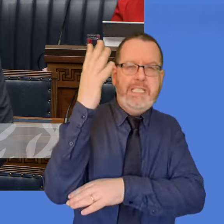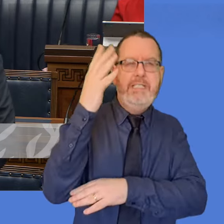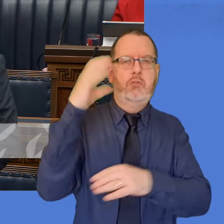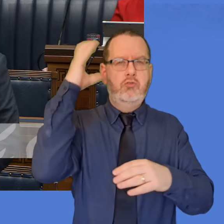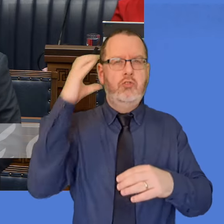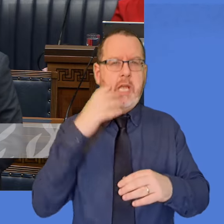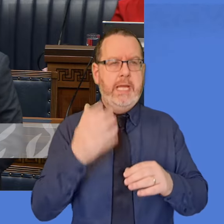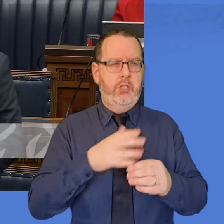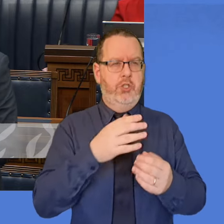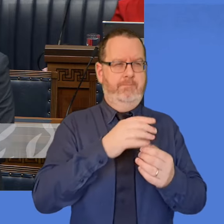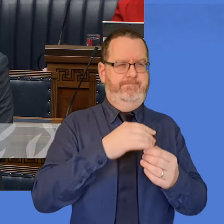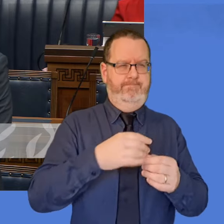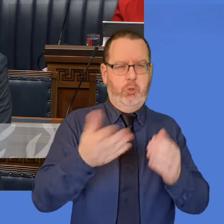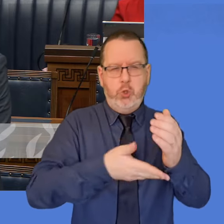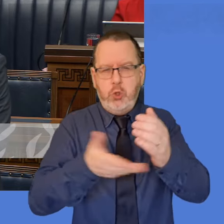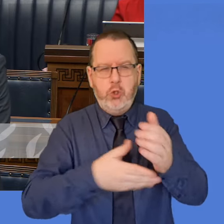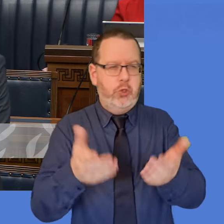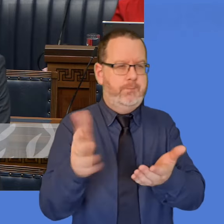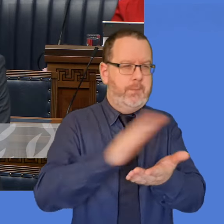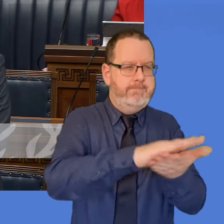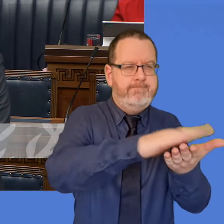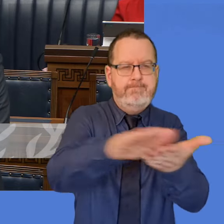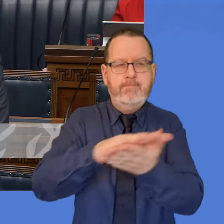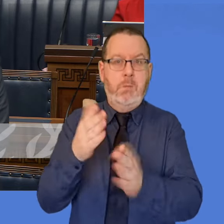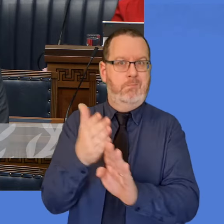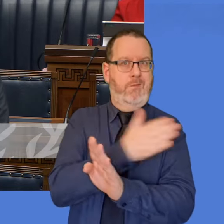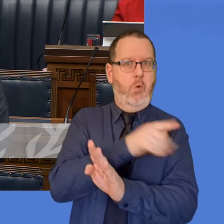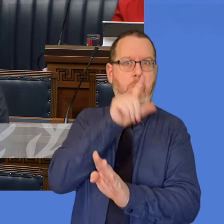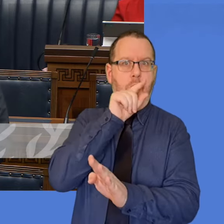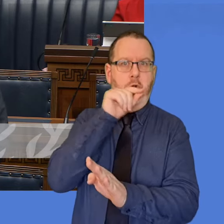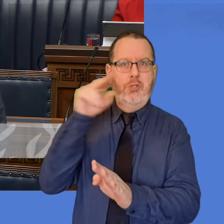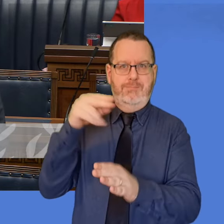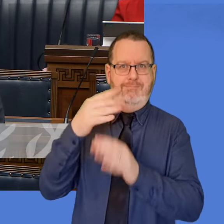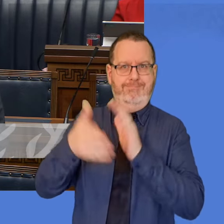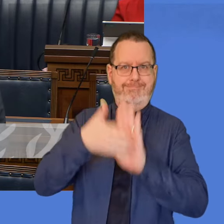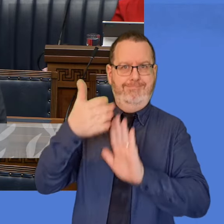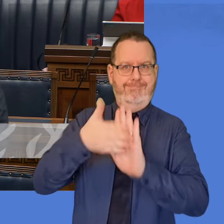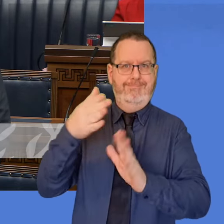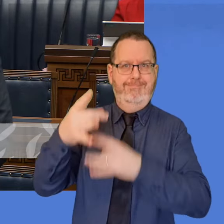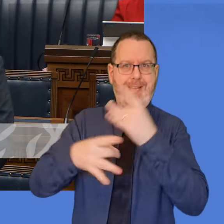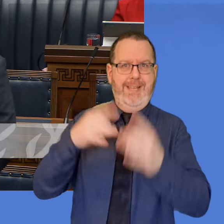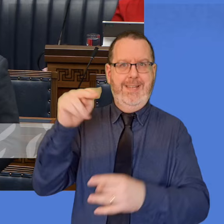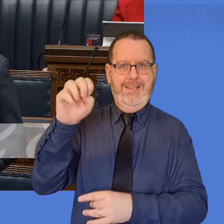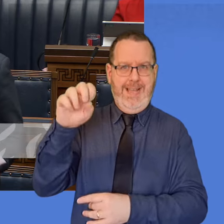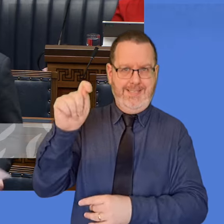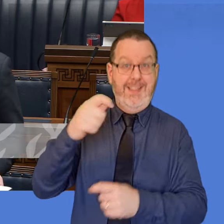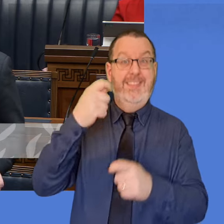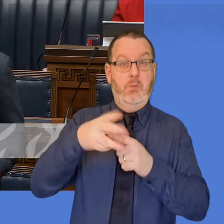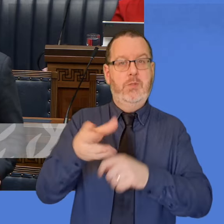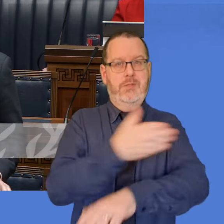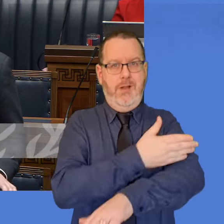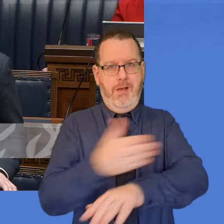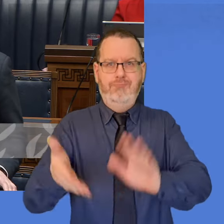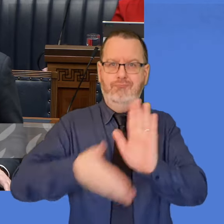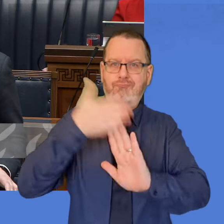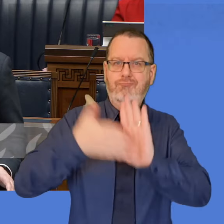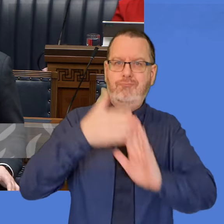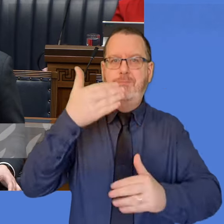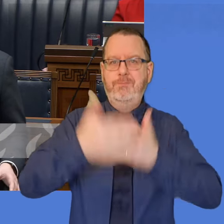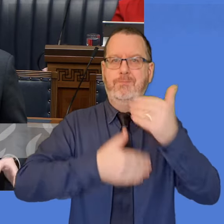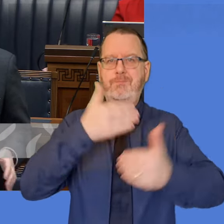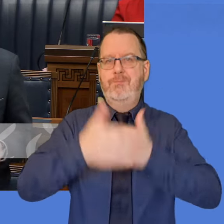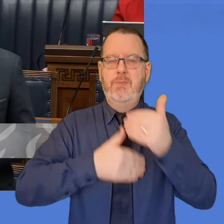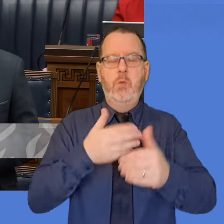nesting season to accommodate commencement of the construction of the public realm works which are programmed to begin later this year.